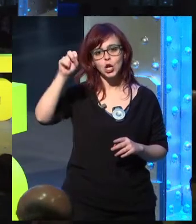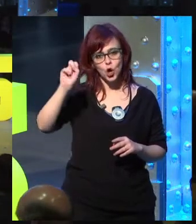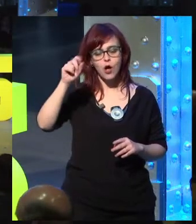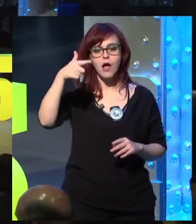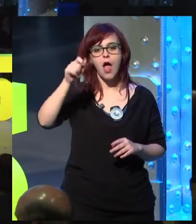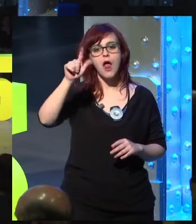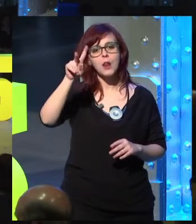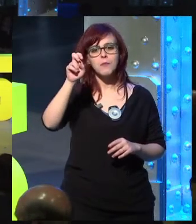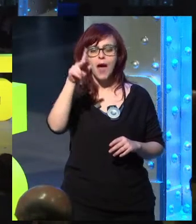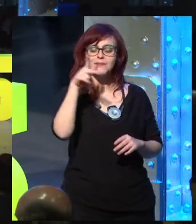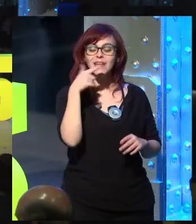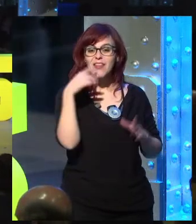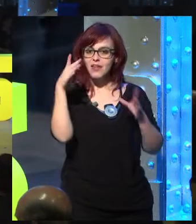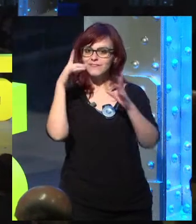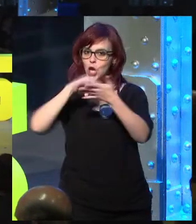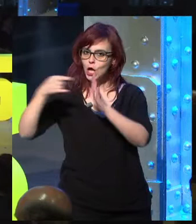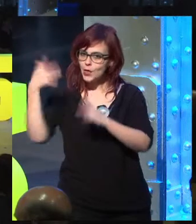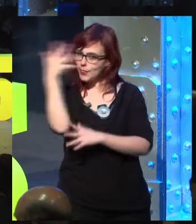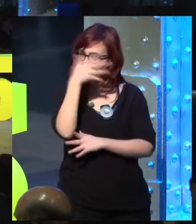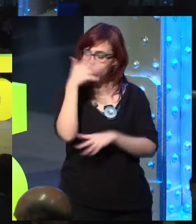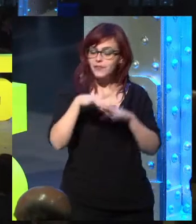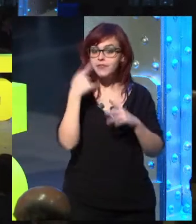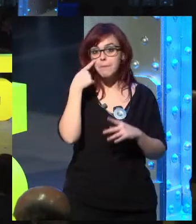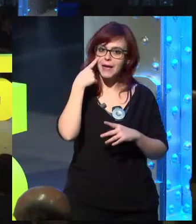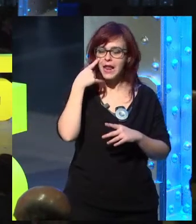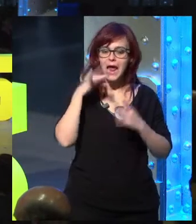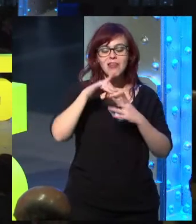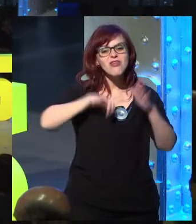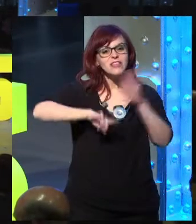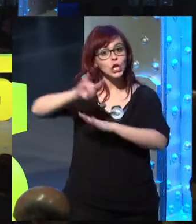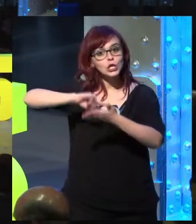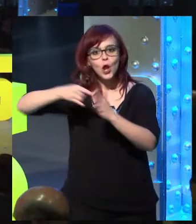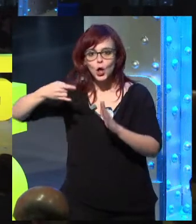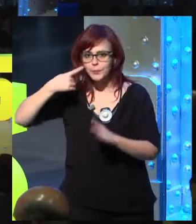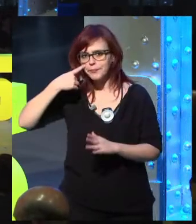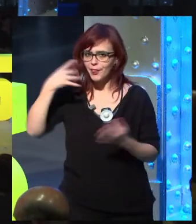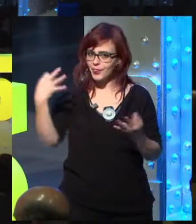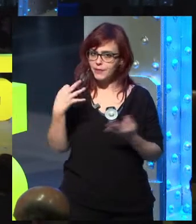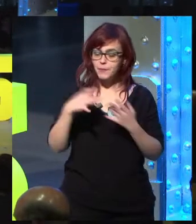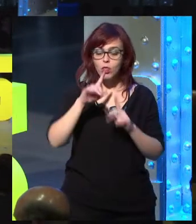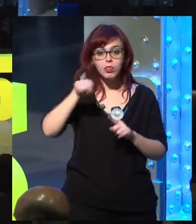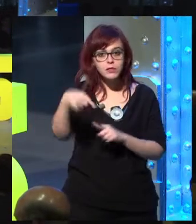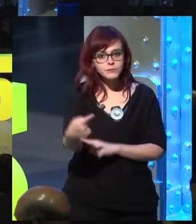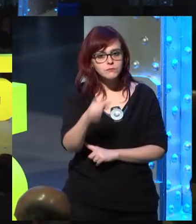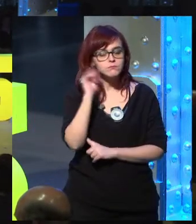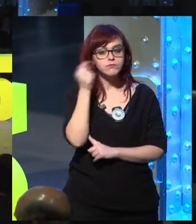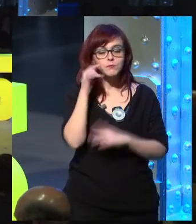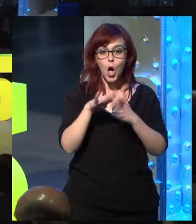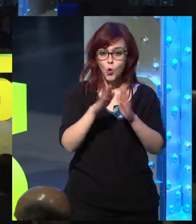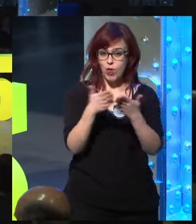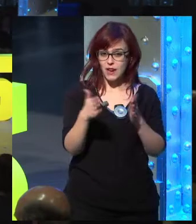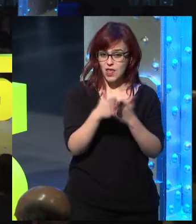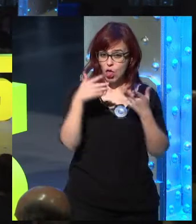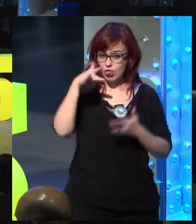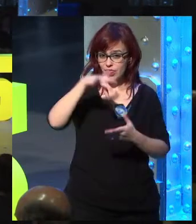he points out to that lack of confidence towards technology. The title was to look for how technology develops,